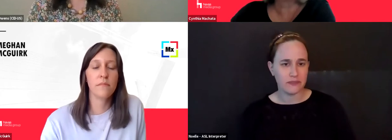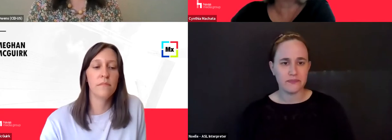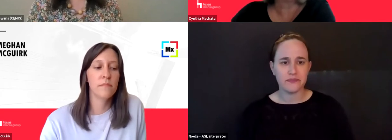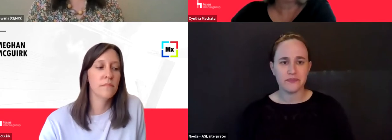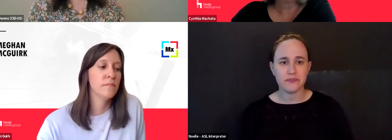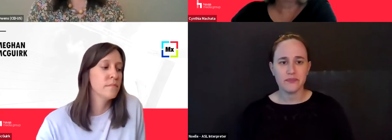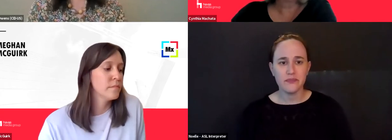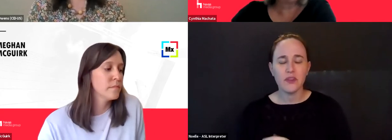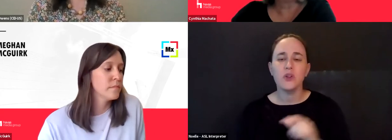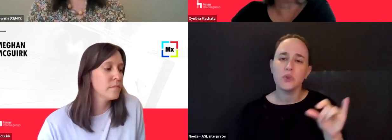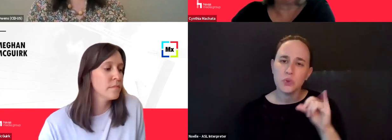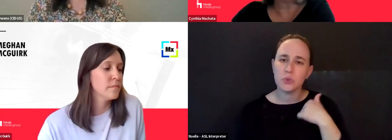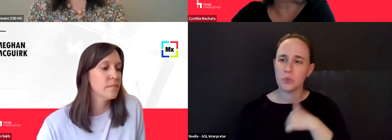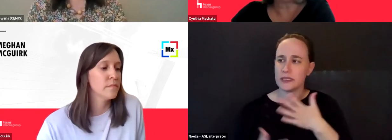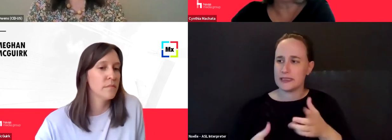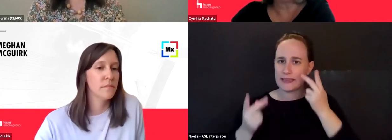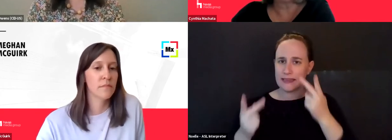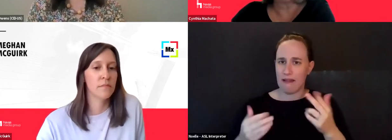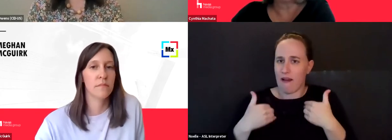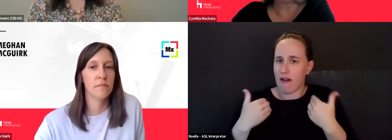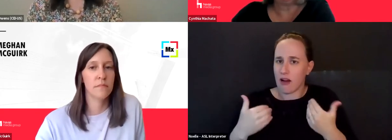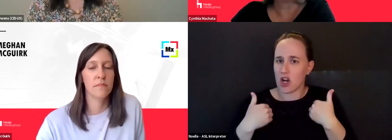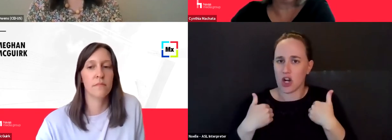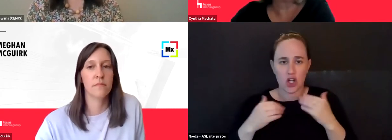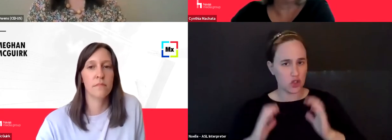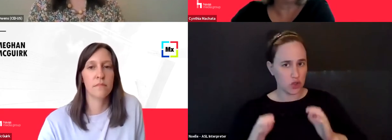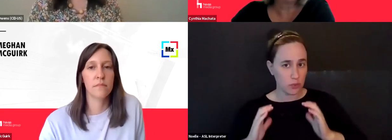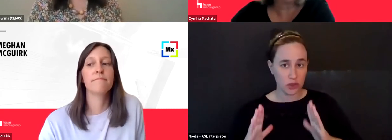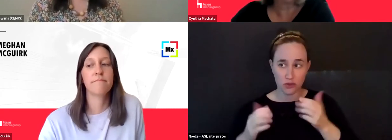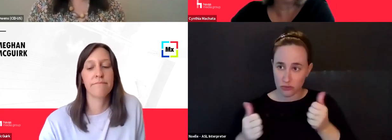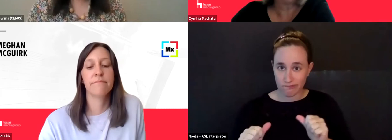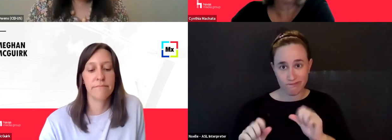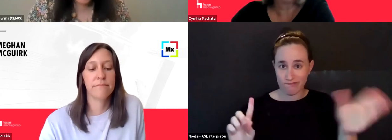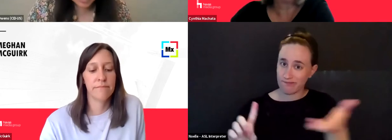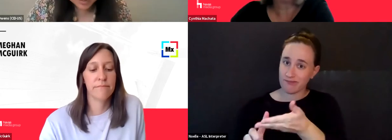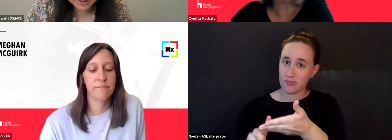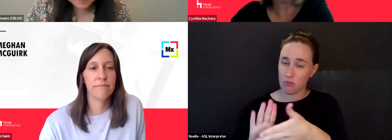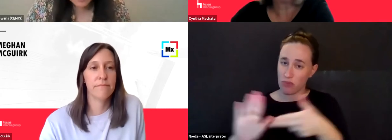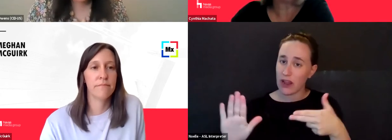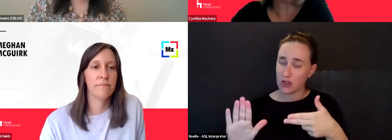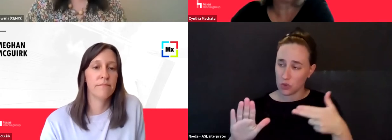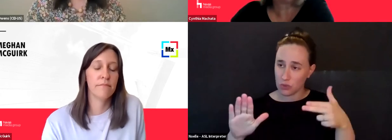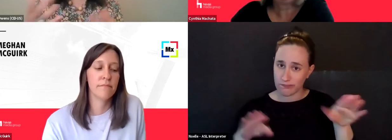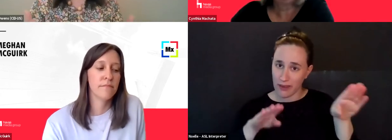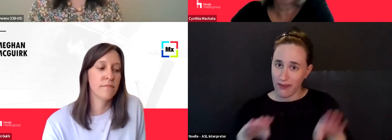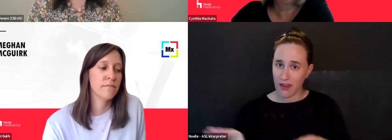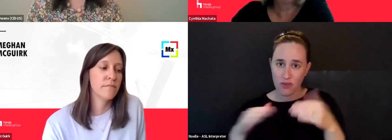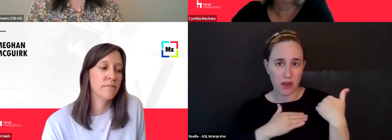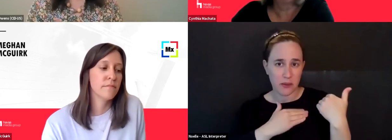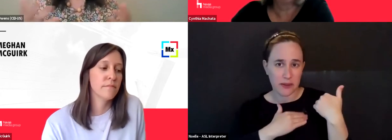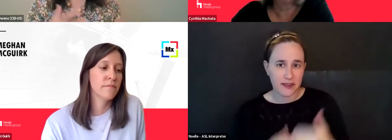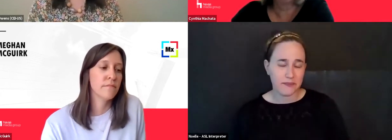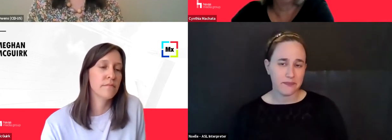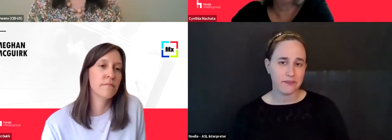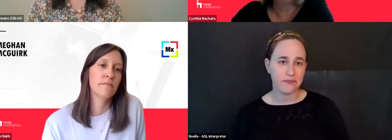consumers pushing brands to, um, behave responsibly. So, um, you know, on, on this note, it's,